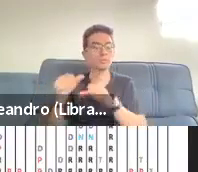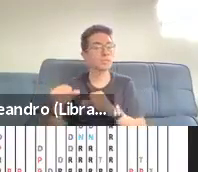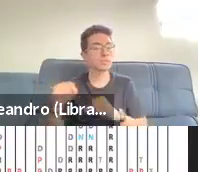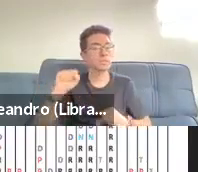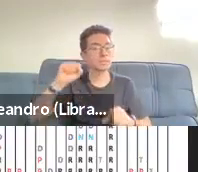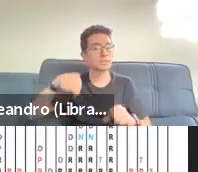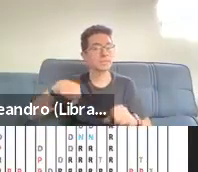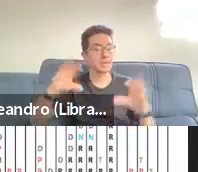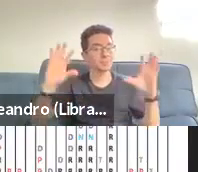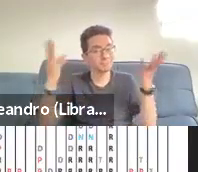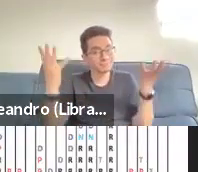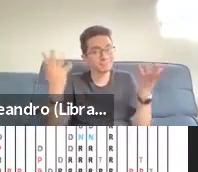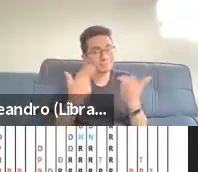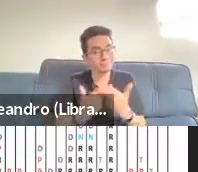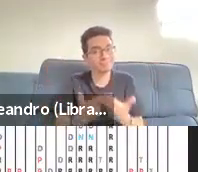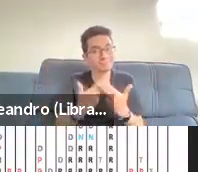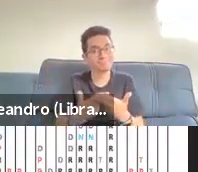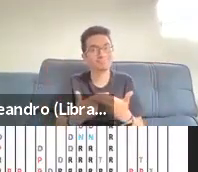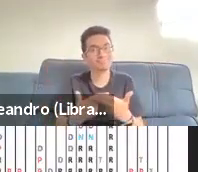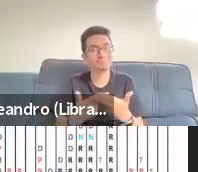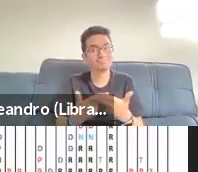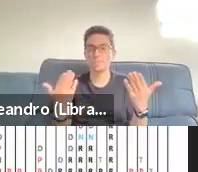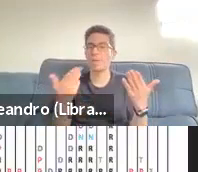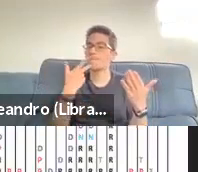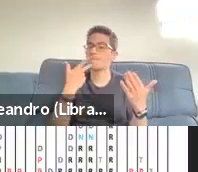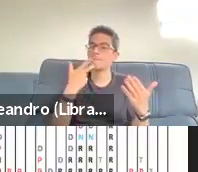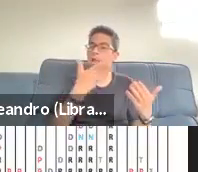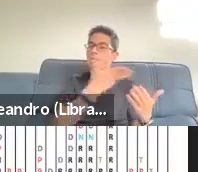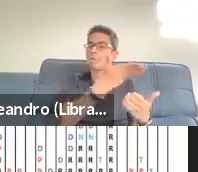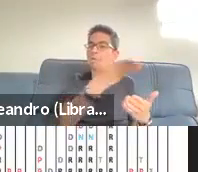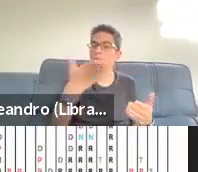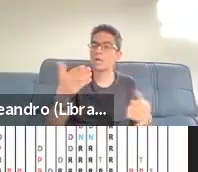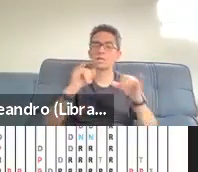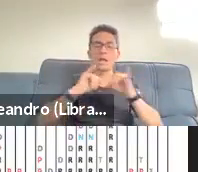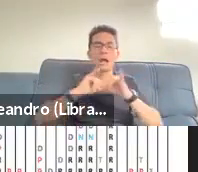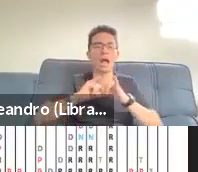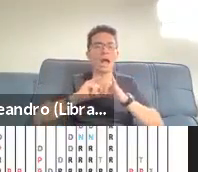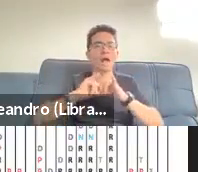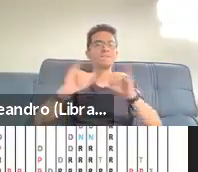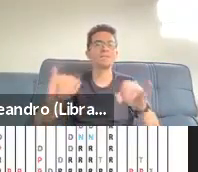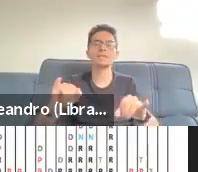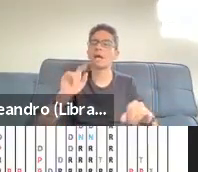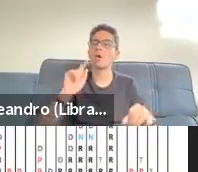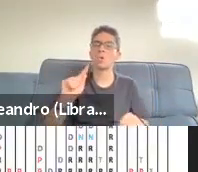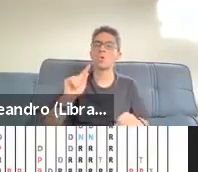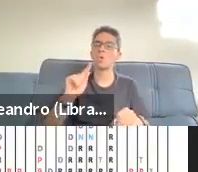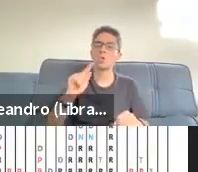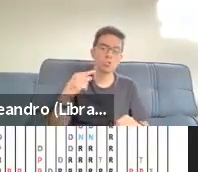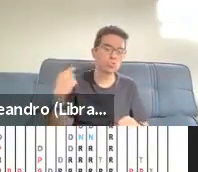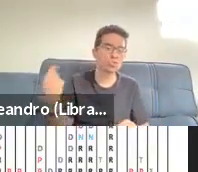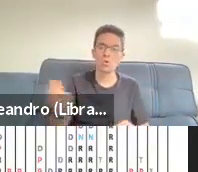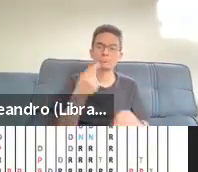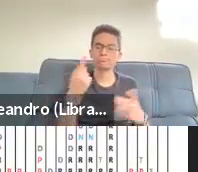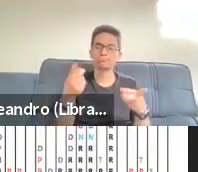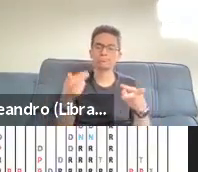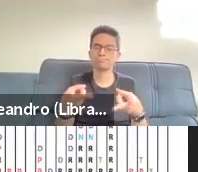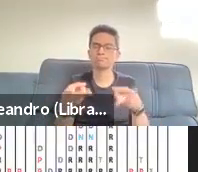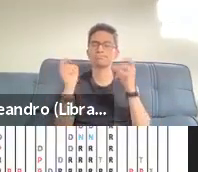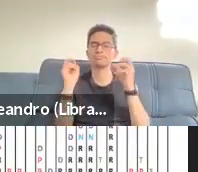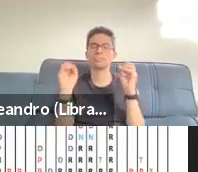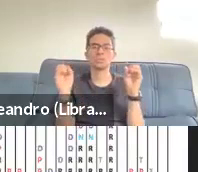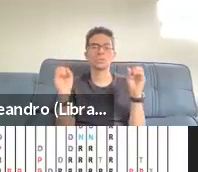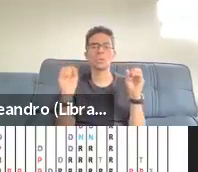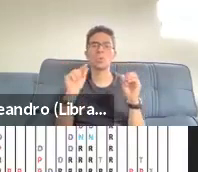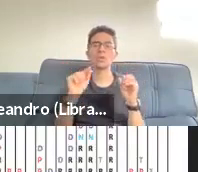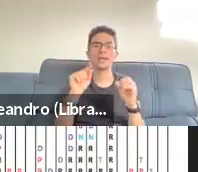note that not captured on this is the complex ways that these IDRs were layered within the same